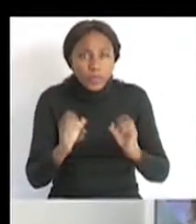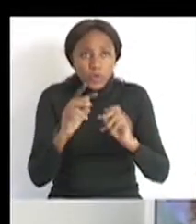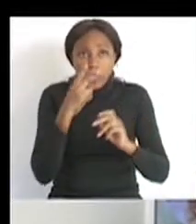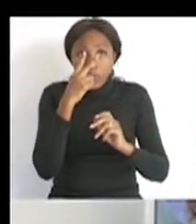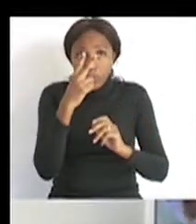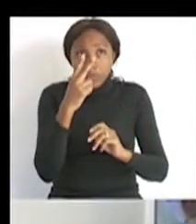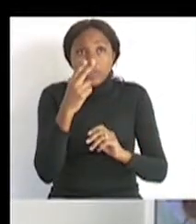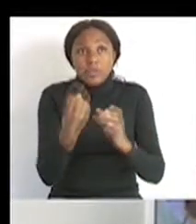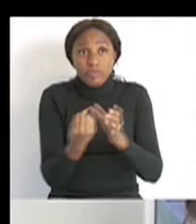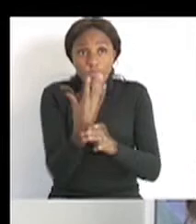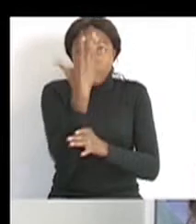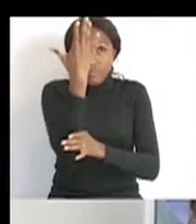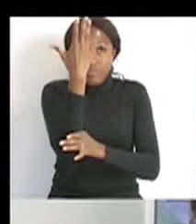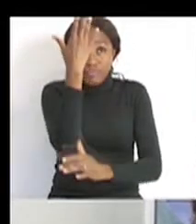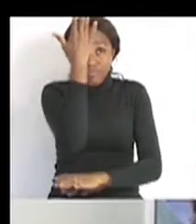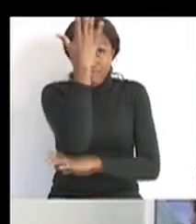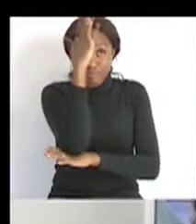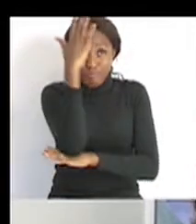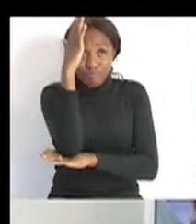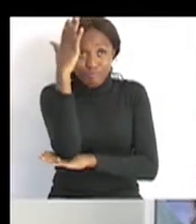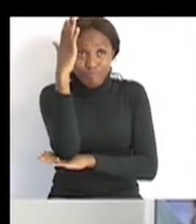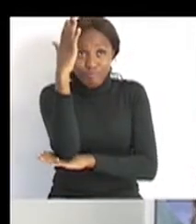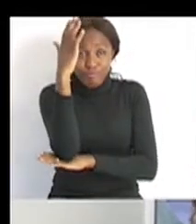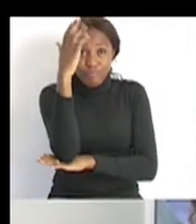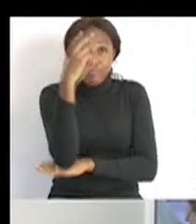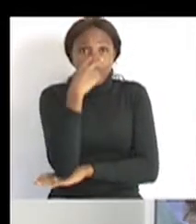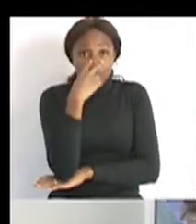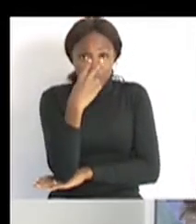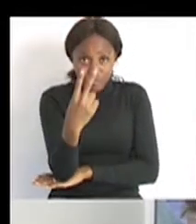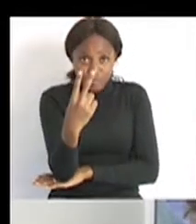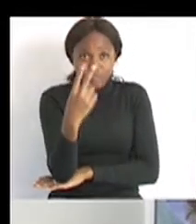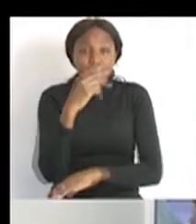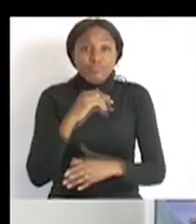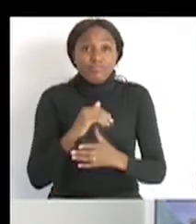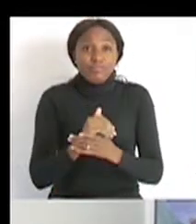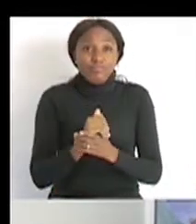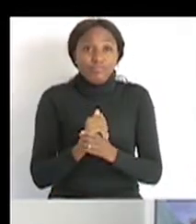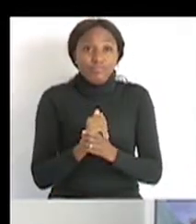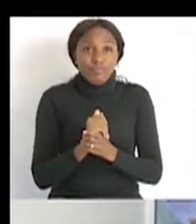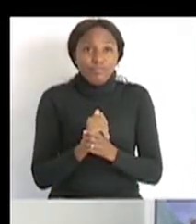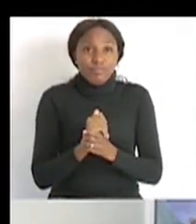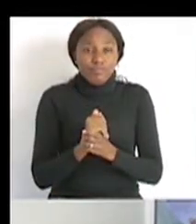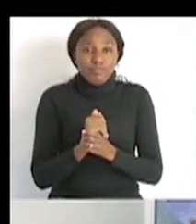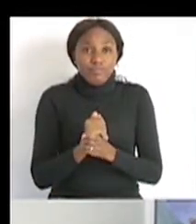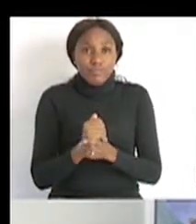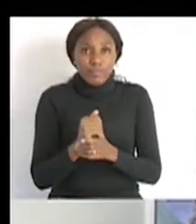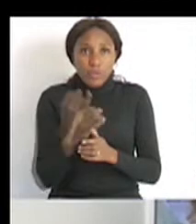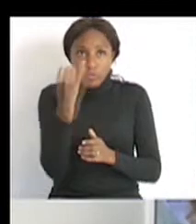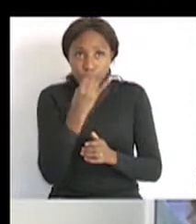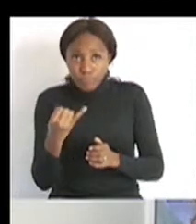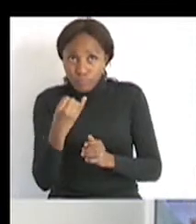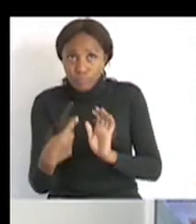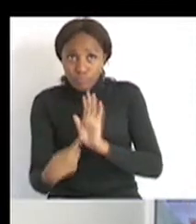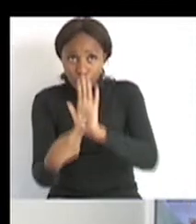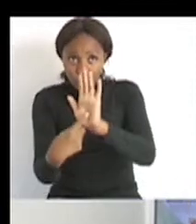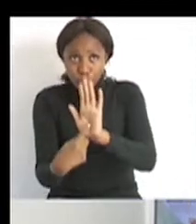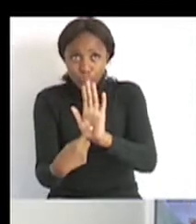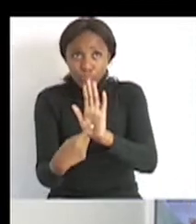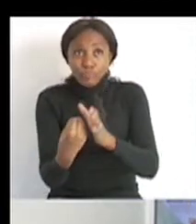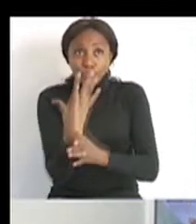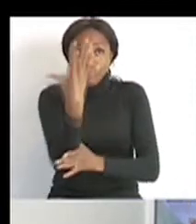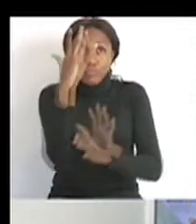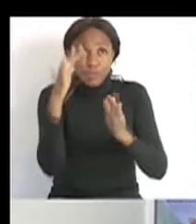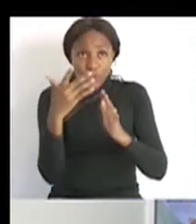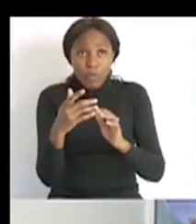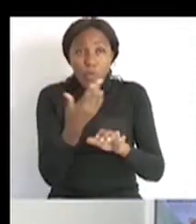on the board. We are going to start with plants. Okay, so this is the basic structure of a plant. All plants